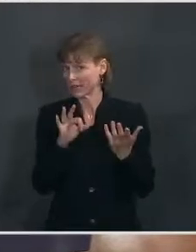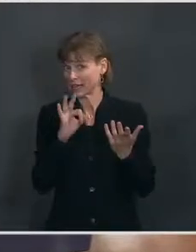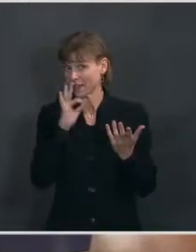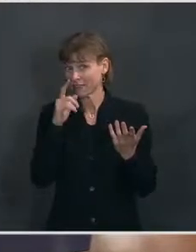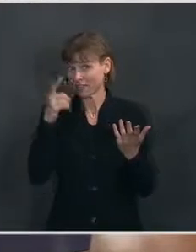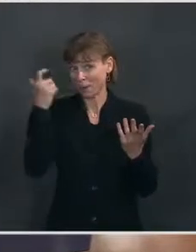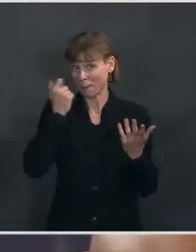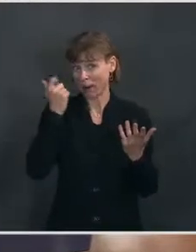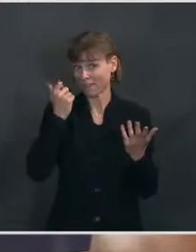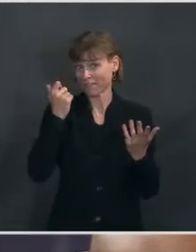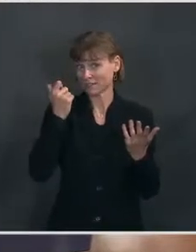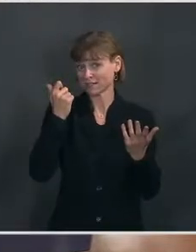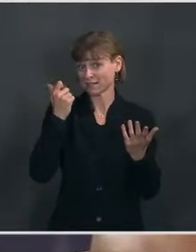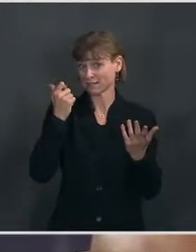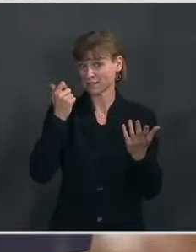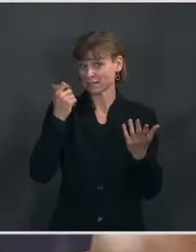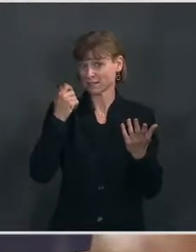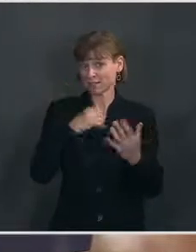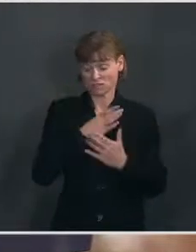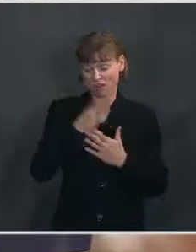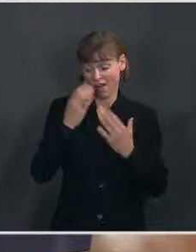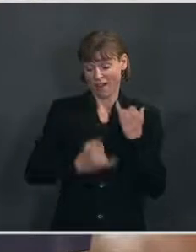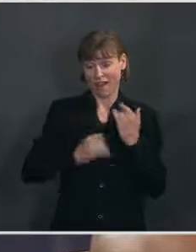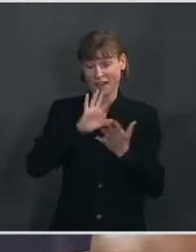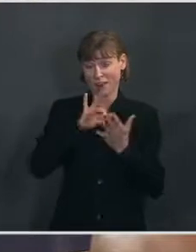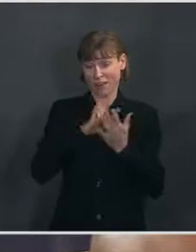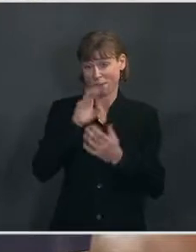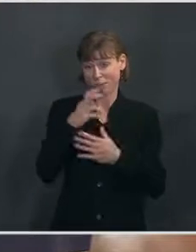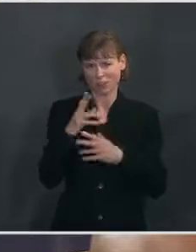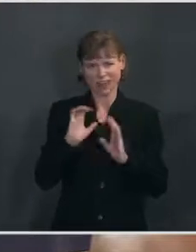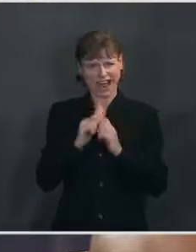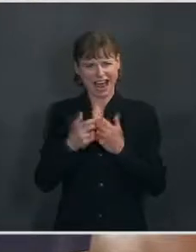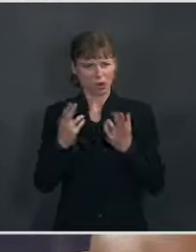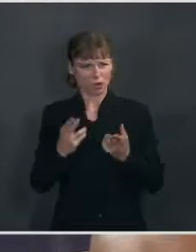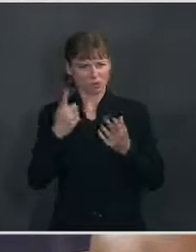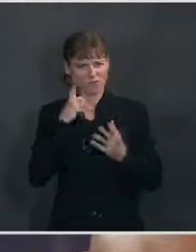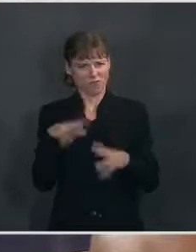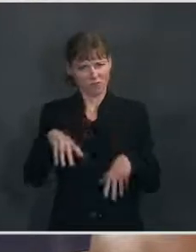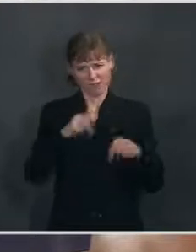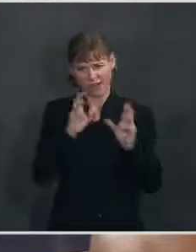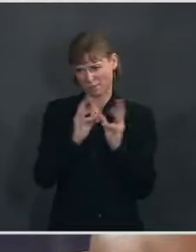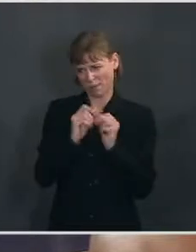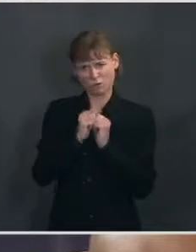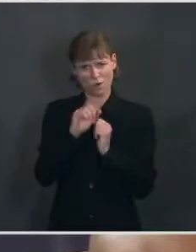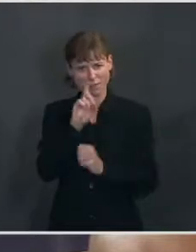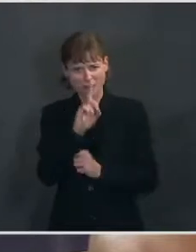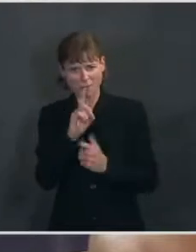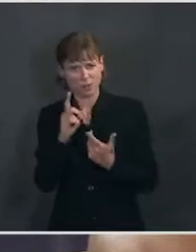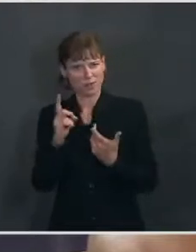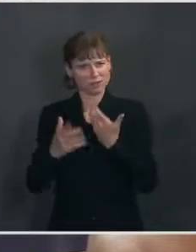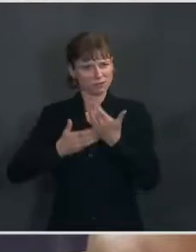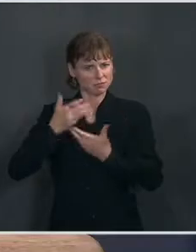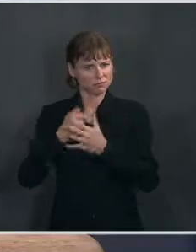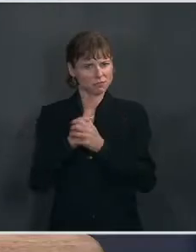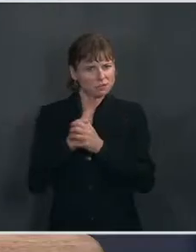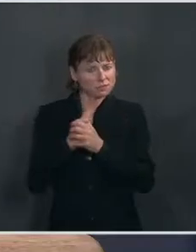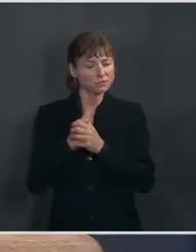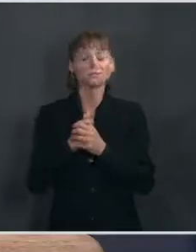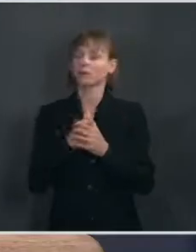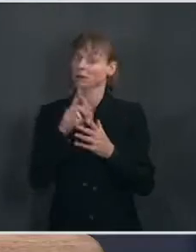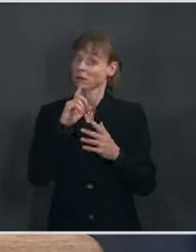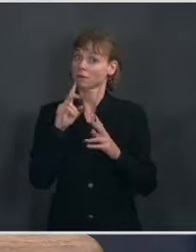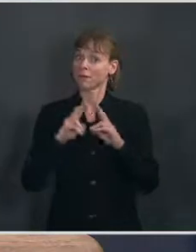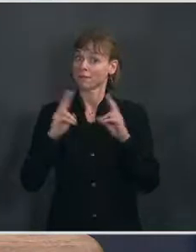end in the middle of March? How much time is there to have these types of meetings, as you say, with Democrats and others that may want to take part? Ms. It's